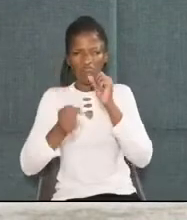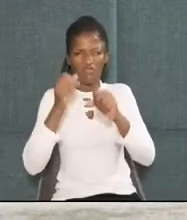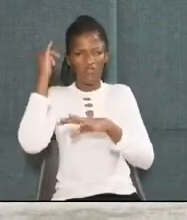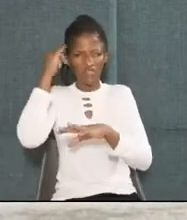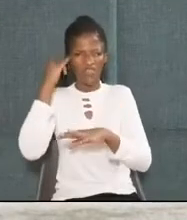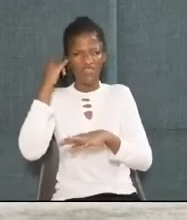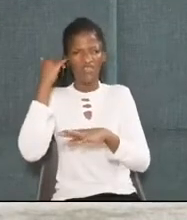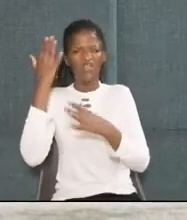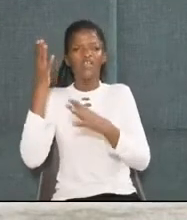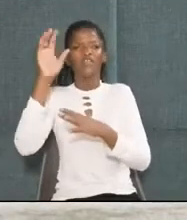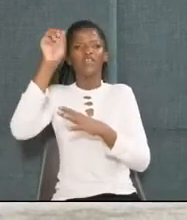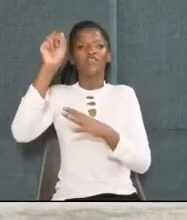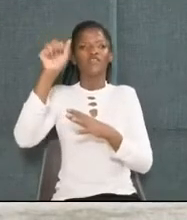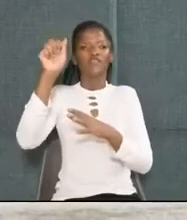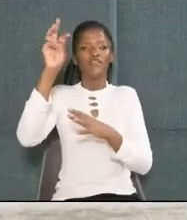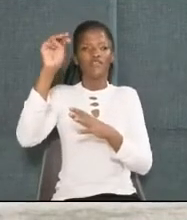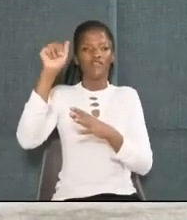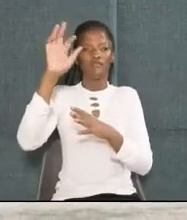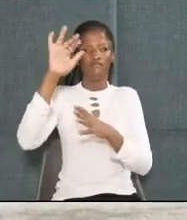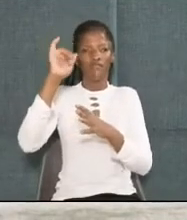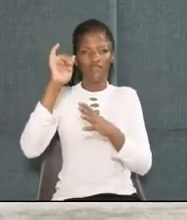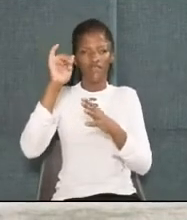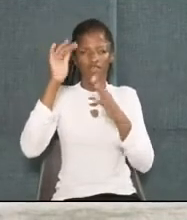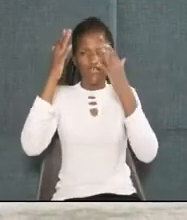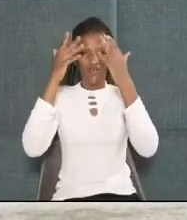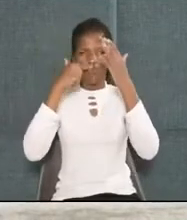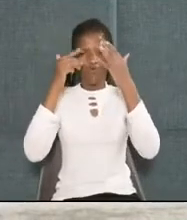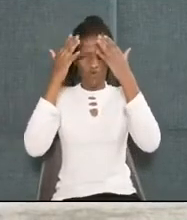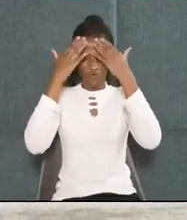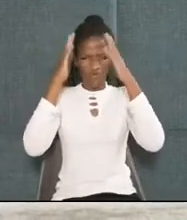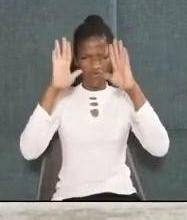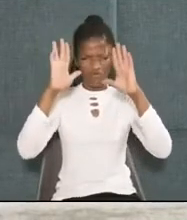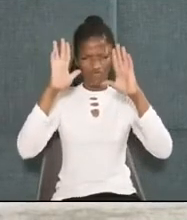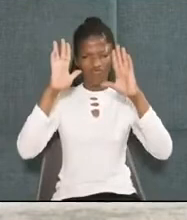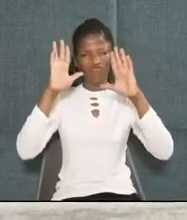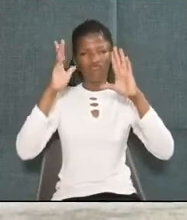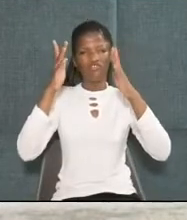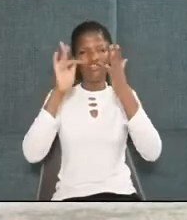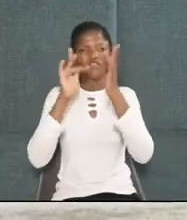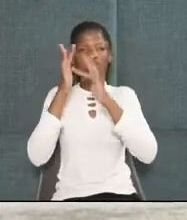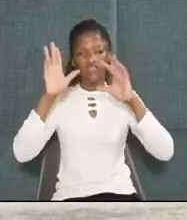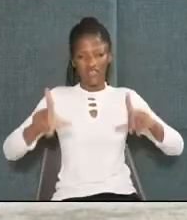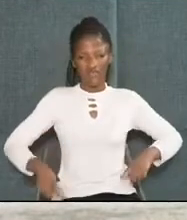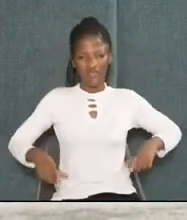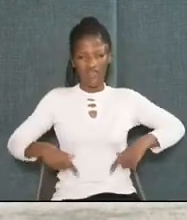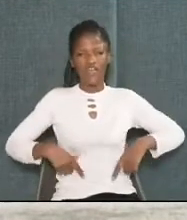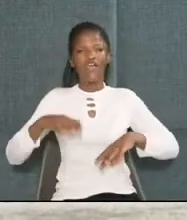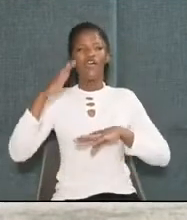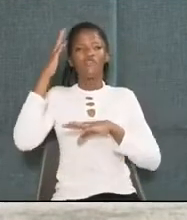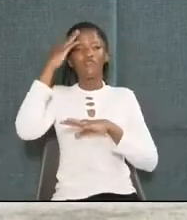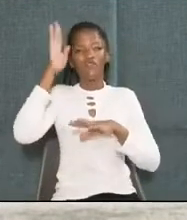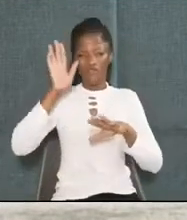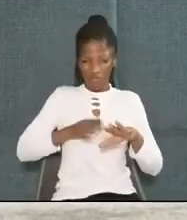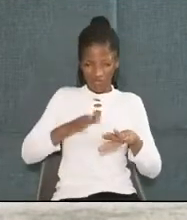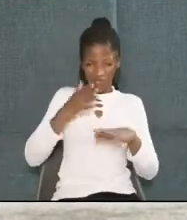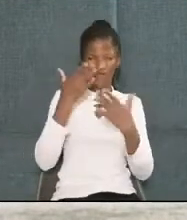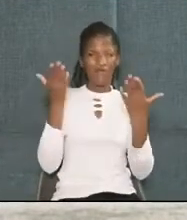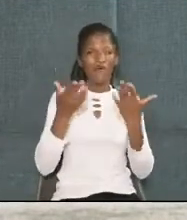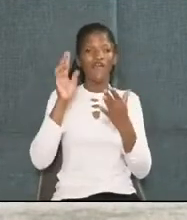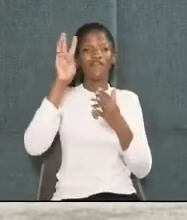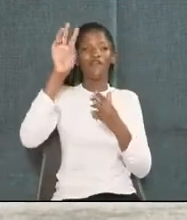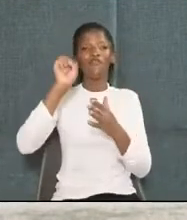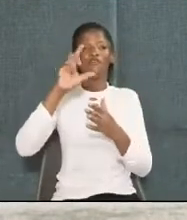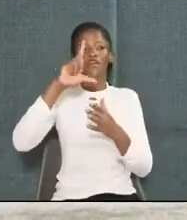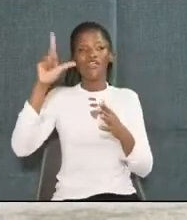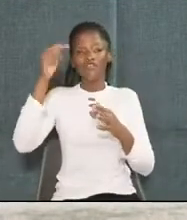Samaria, a city of the Gentiles. And, come on guys, the woman at the well, remember? Oh yeah, the woman